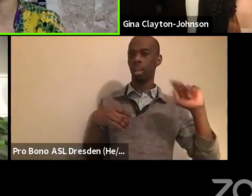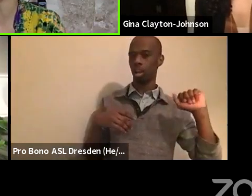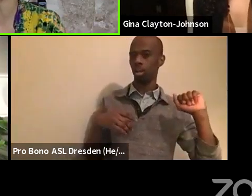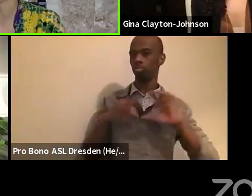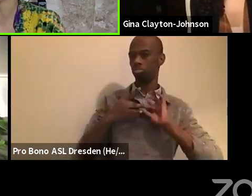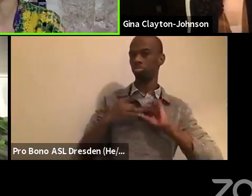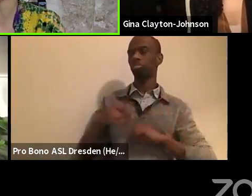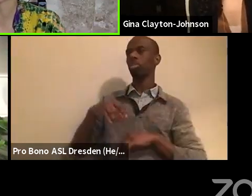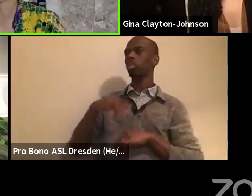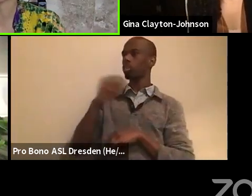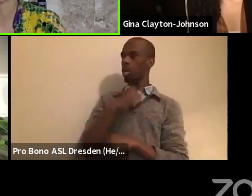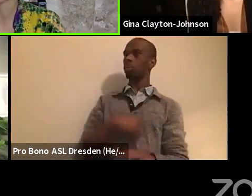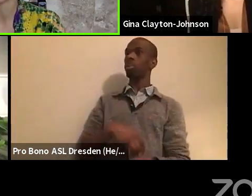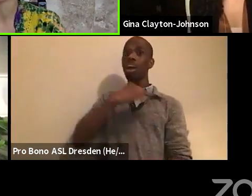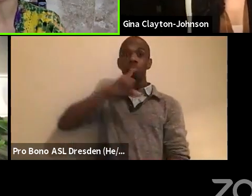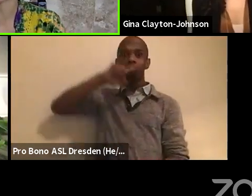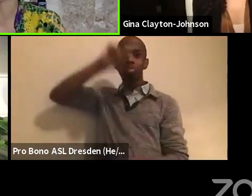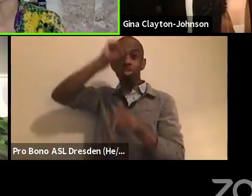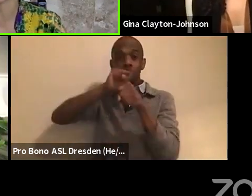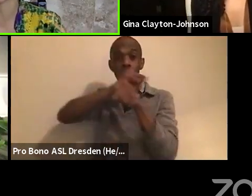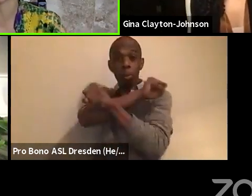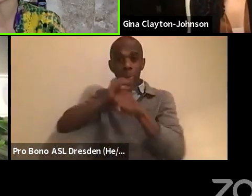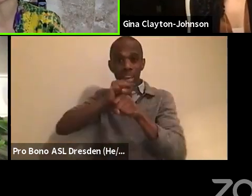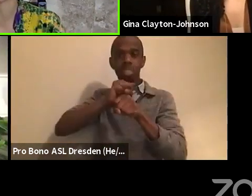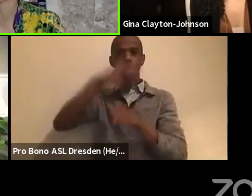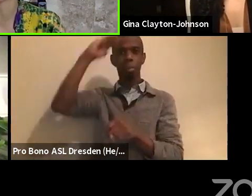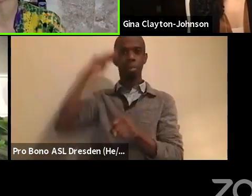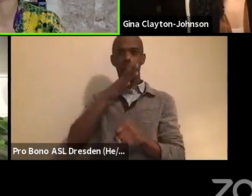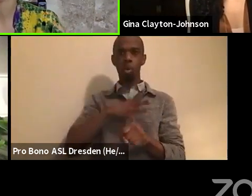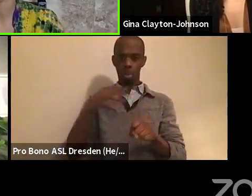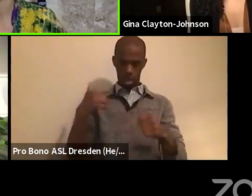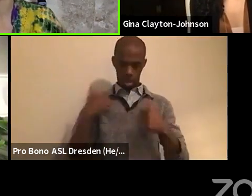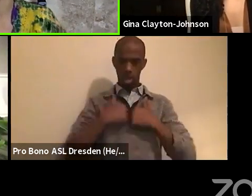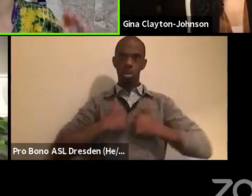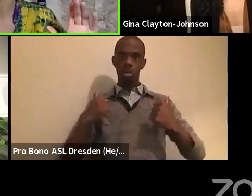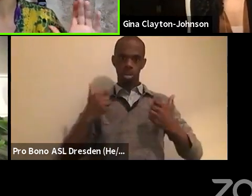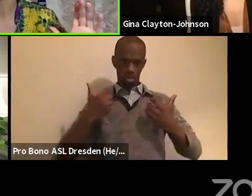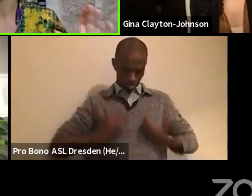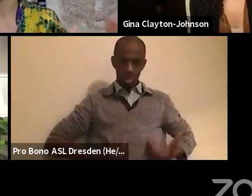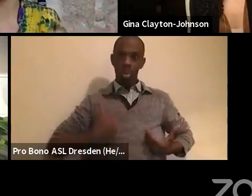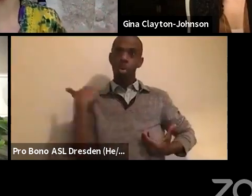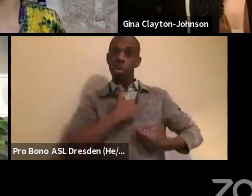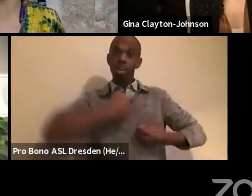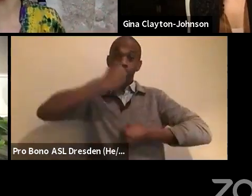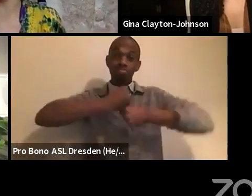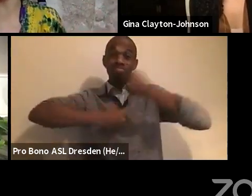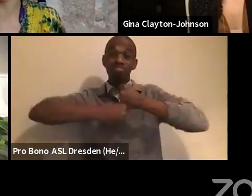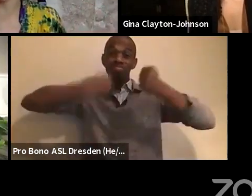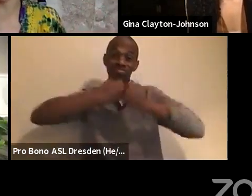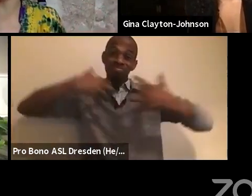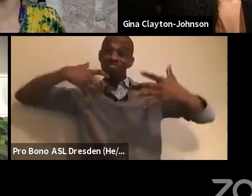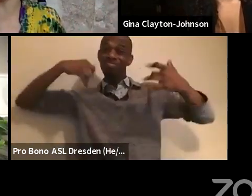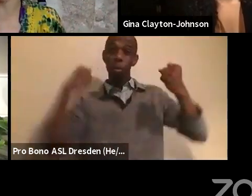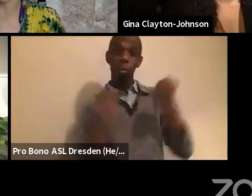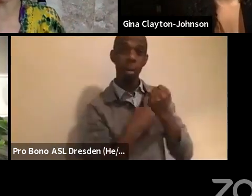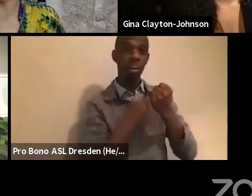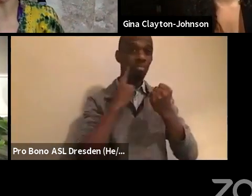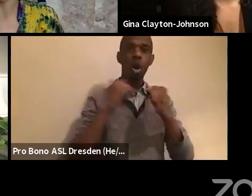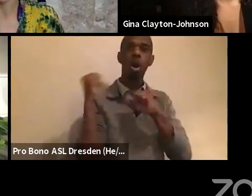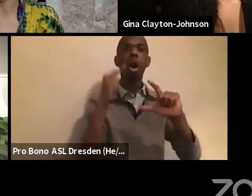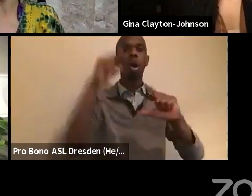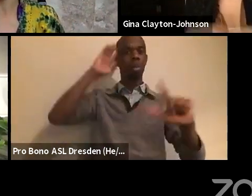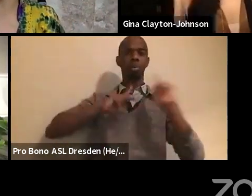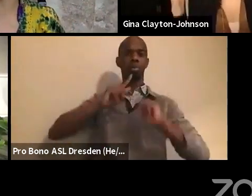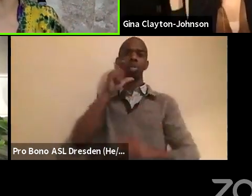people who are down for black people, not just their own ambitions. Um, black women like mayor Asia Brown.